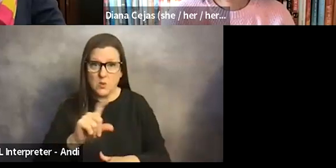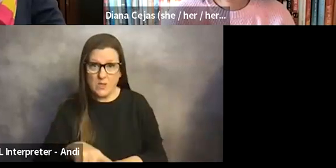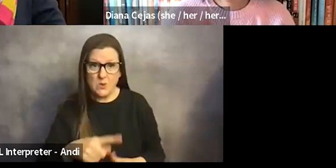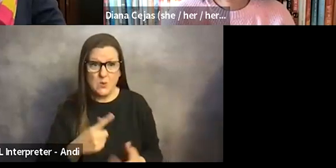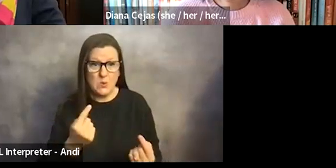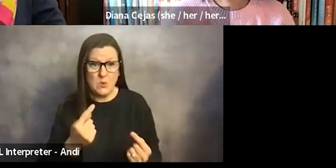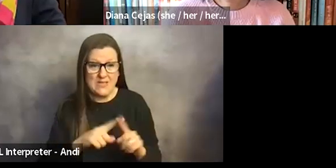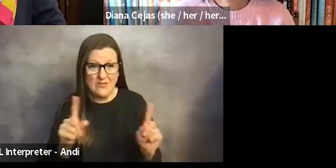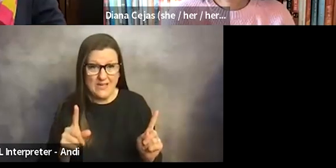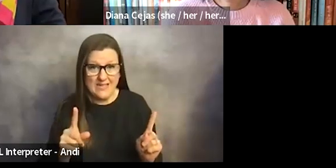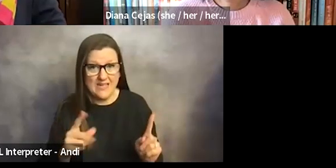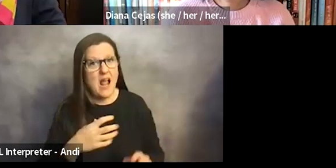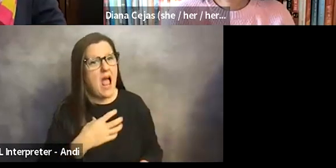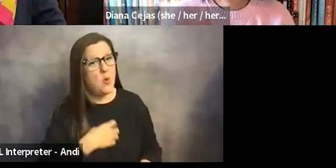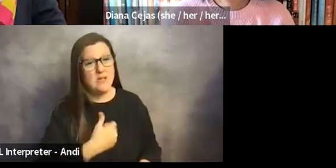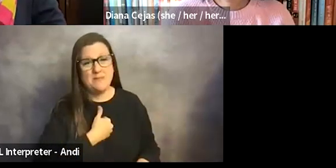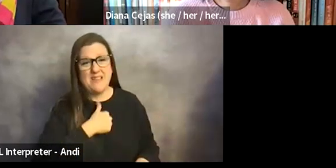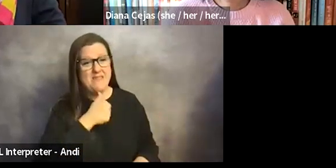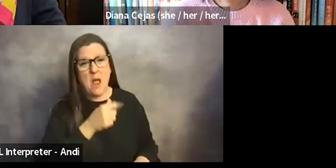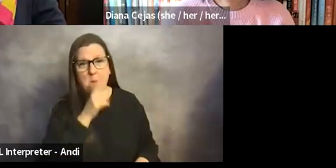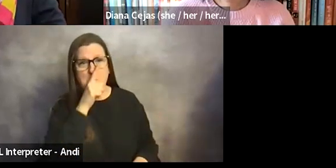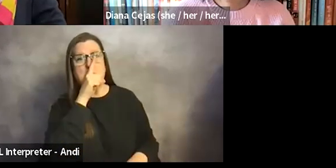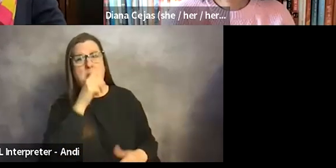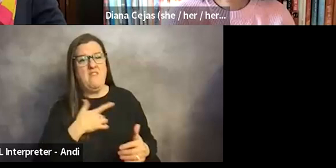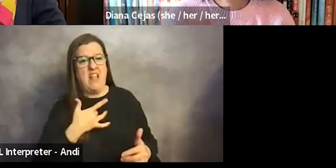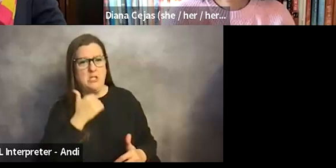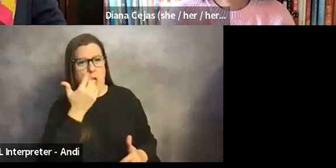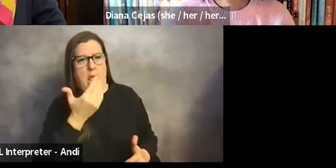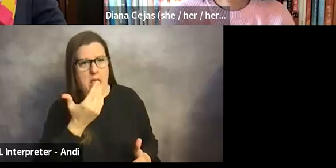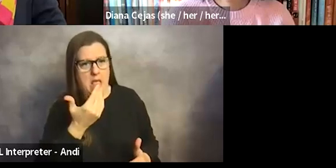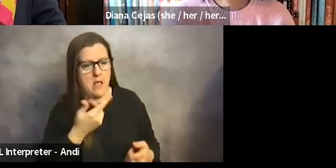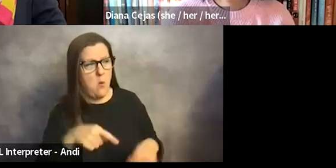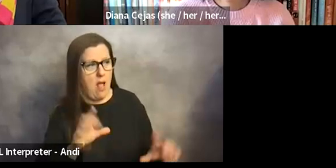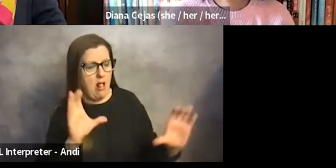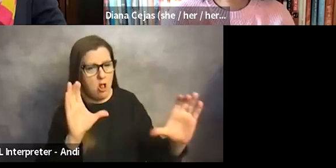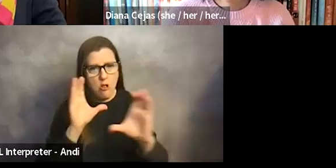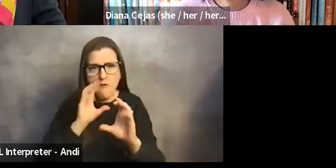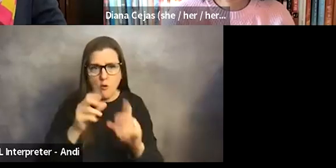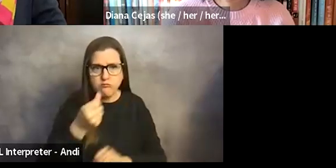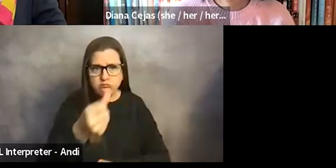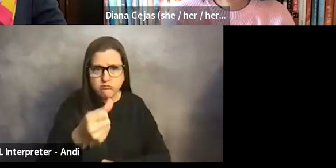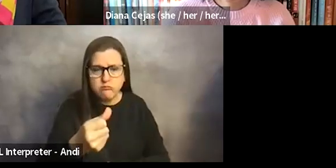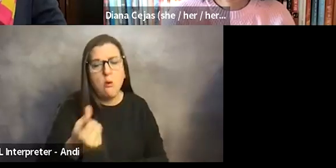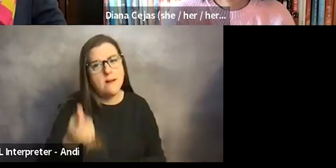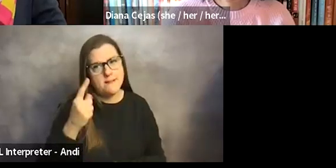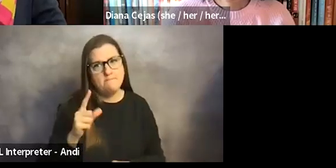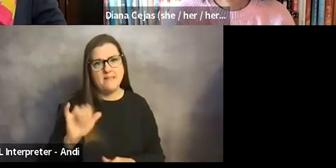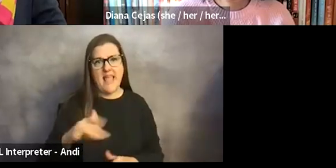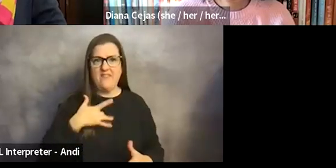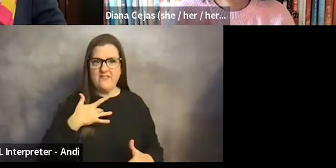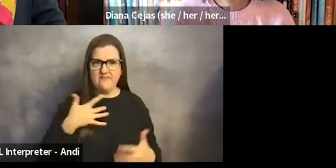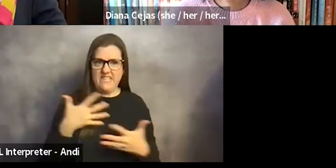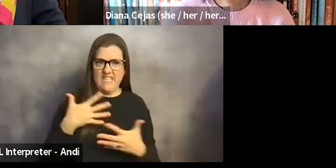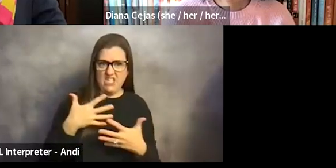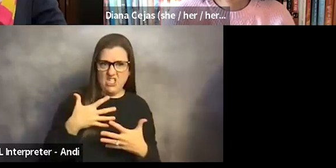differently? I wish I hadn't been so ashamed and quiet when I was looking, but I was so I understand the fear and the in the concern.